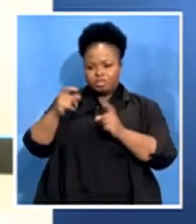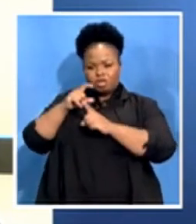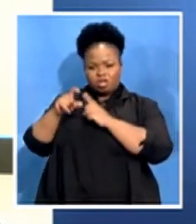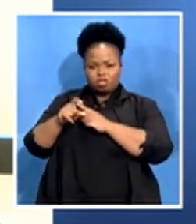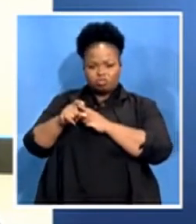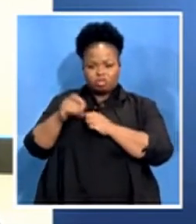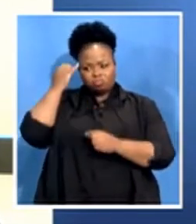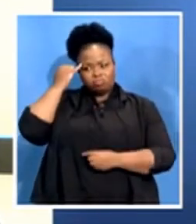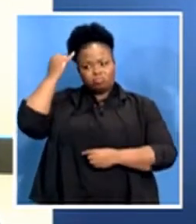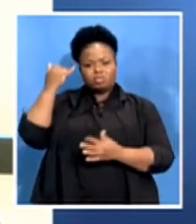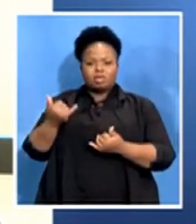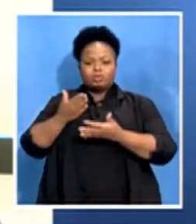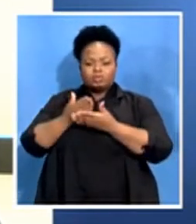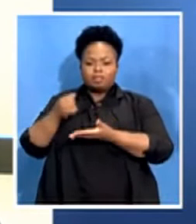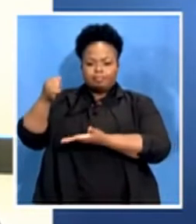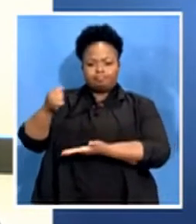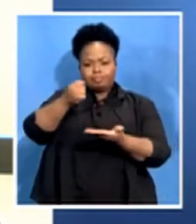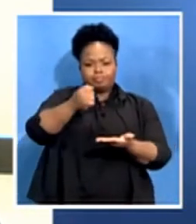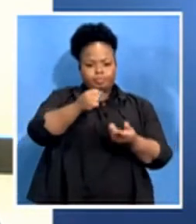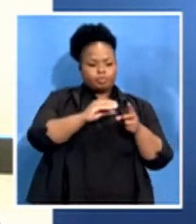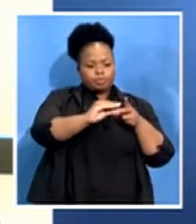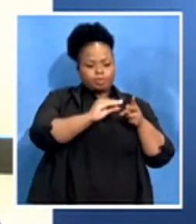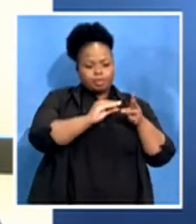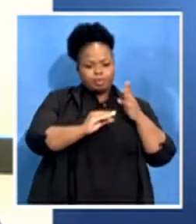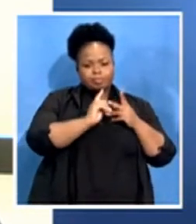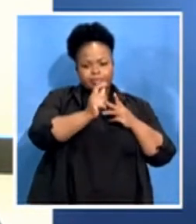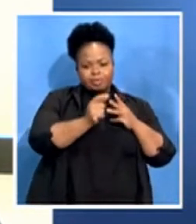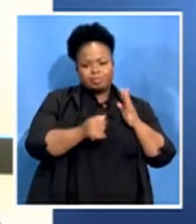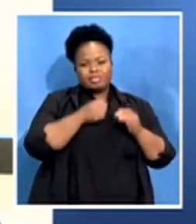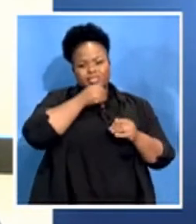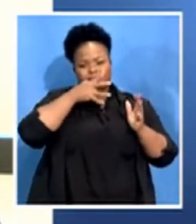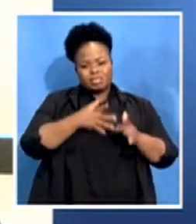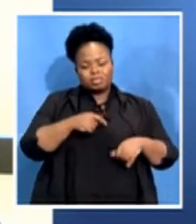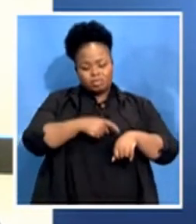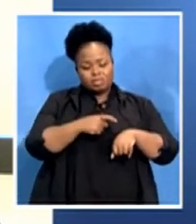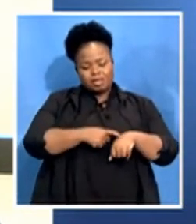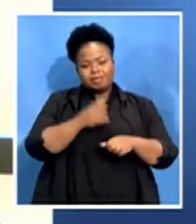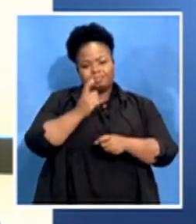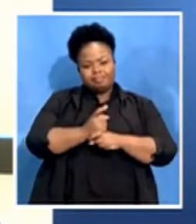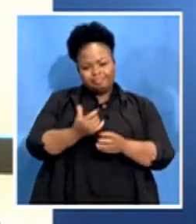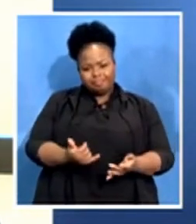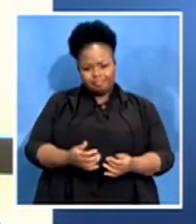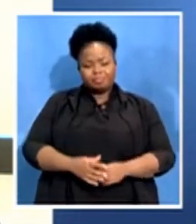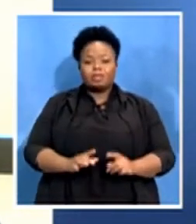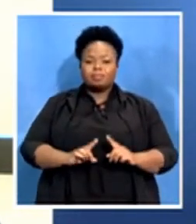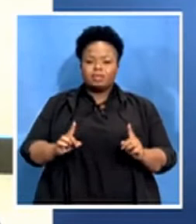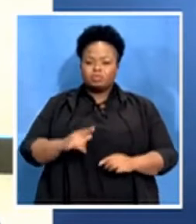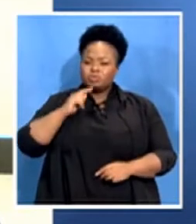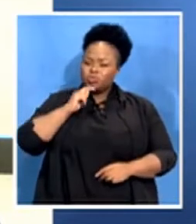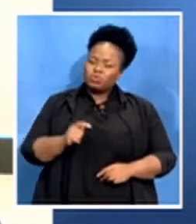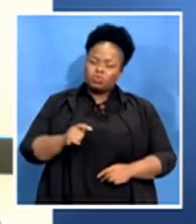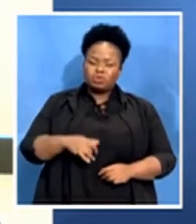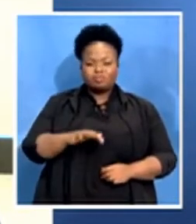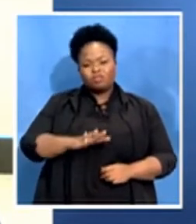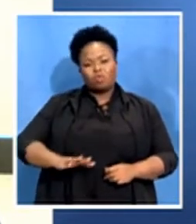to assist the artists during these trying times. But it has been very difficult even more for the disabled artists